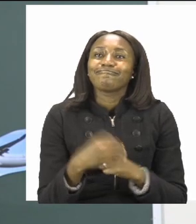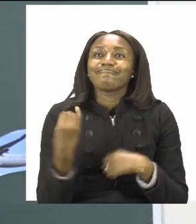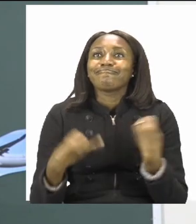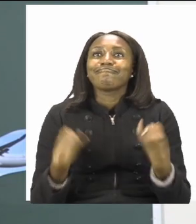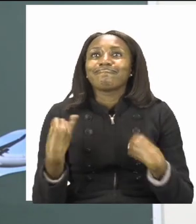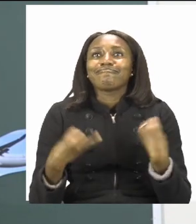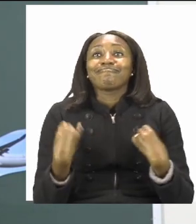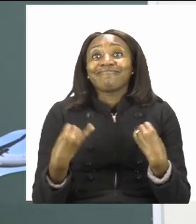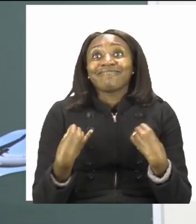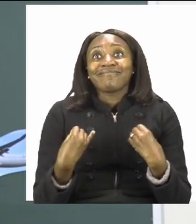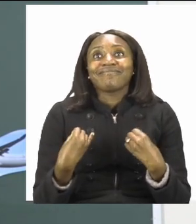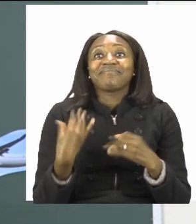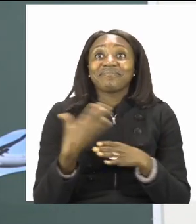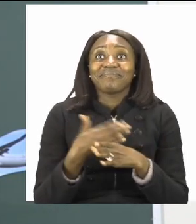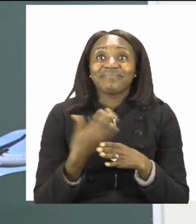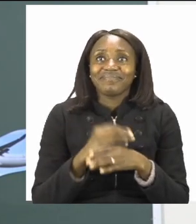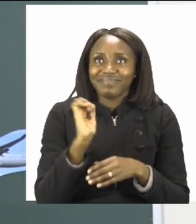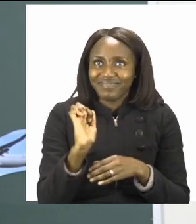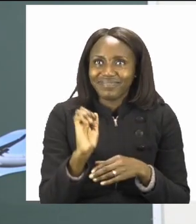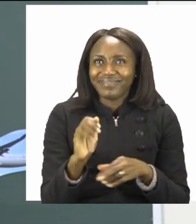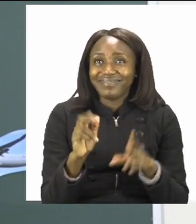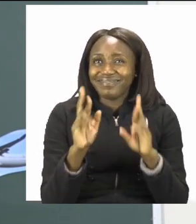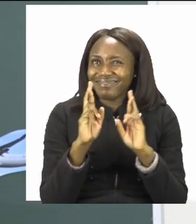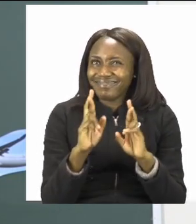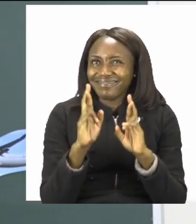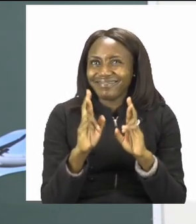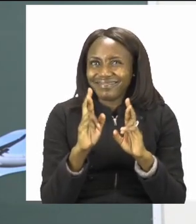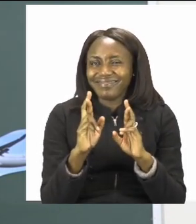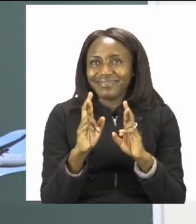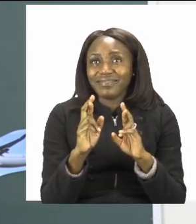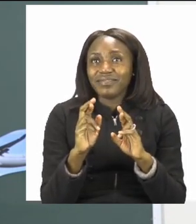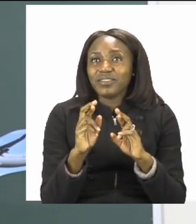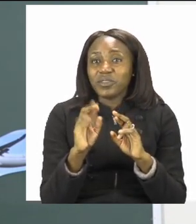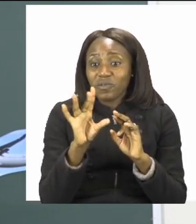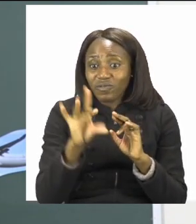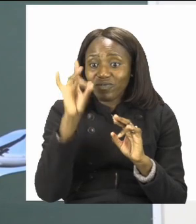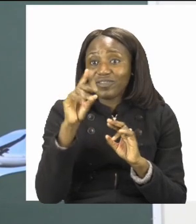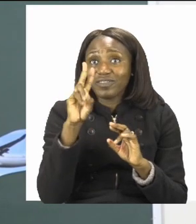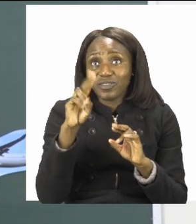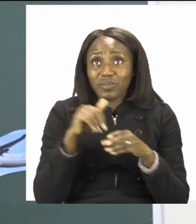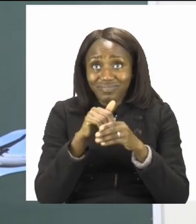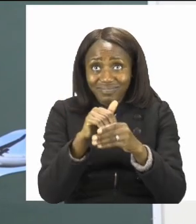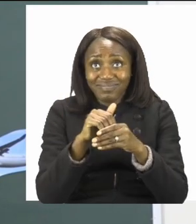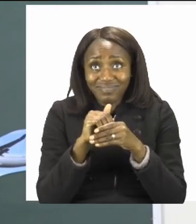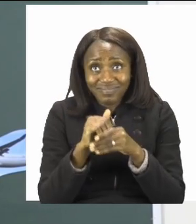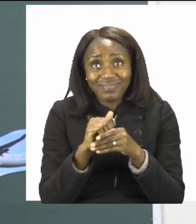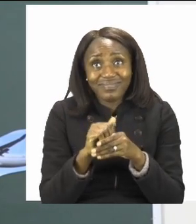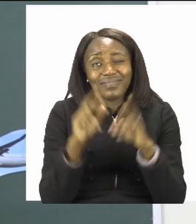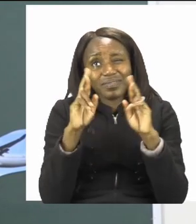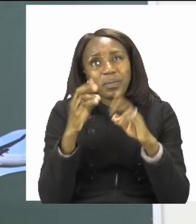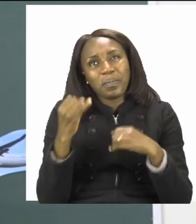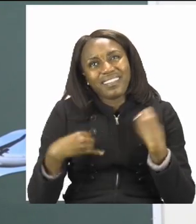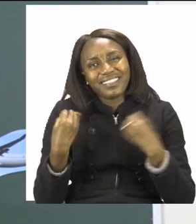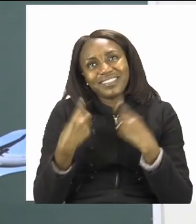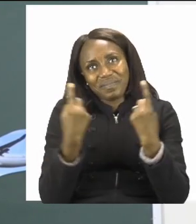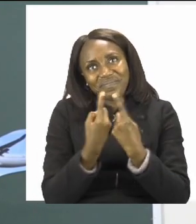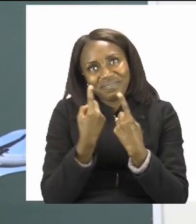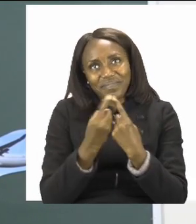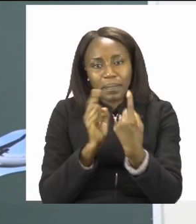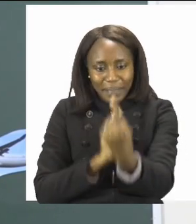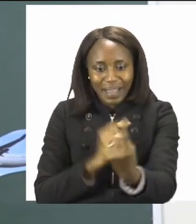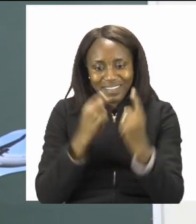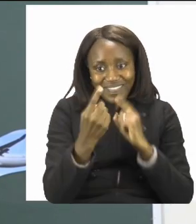your two activities. I hope you find your two transports and also I hope you enjoy the game and win.